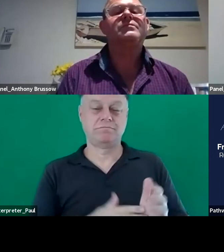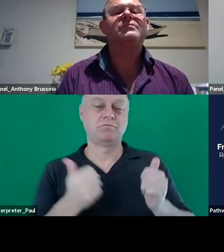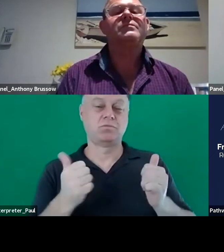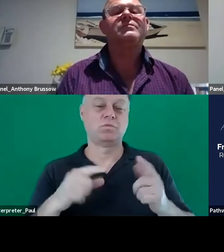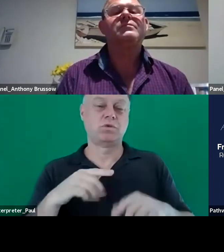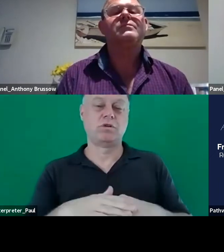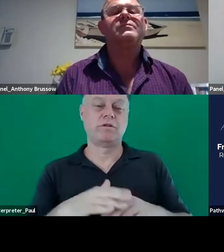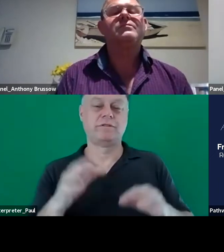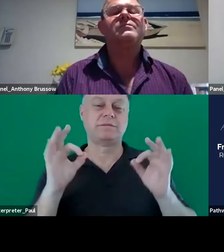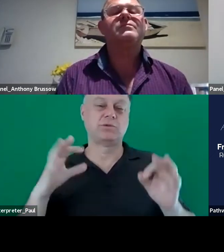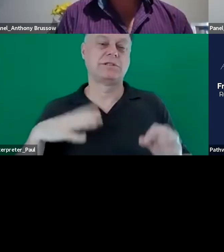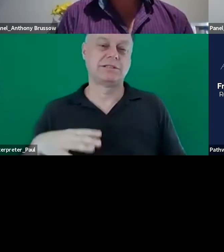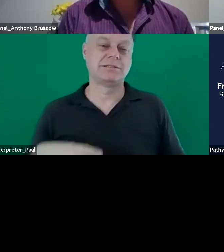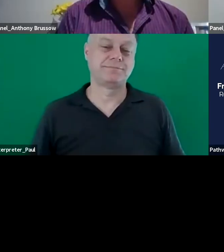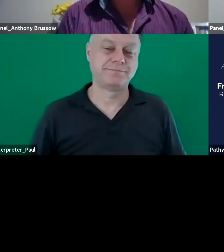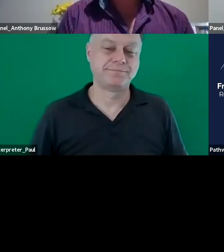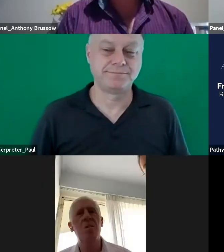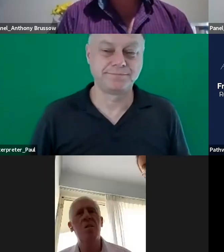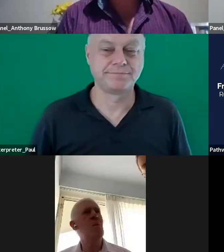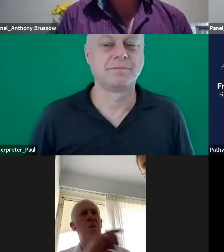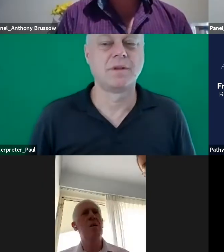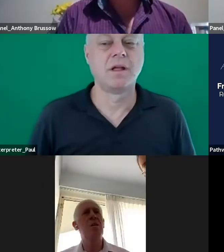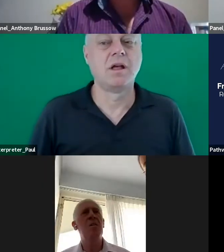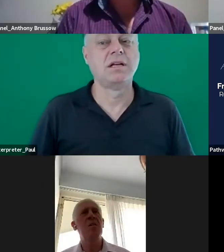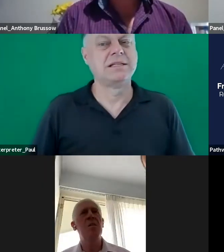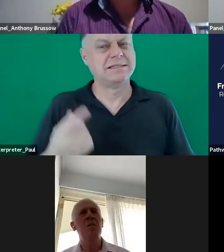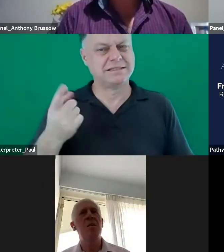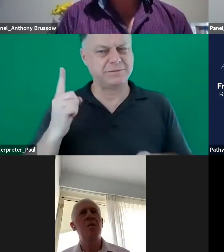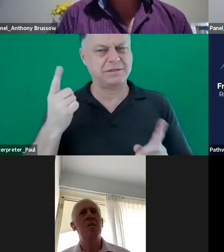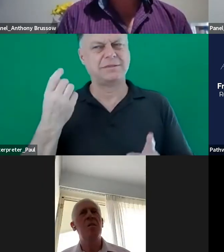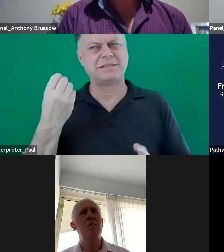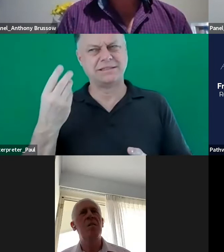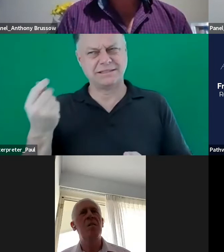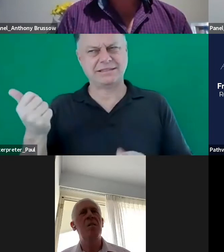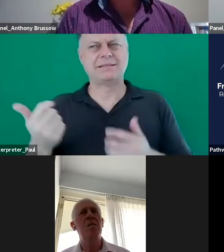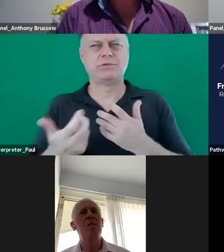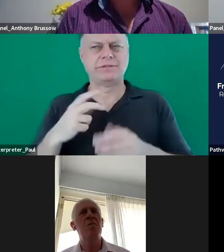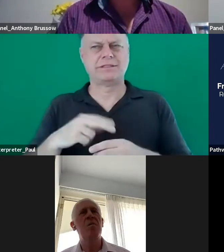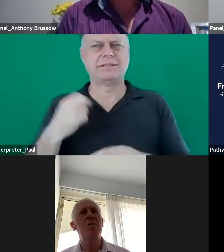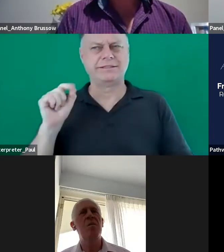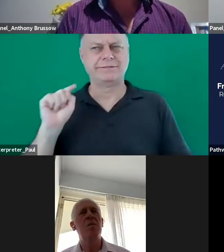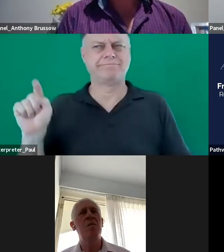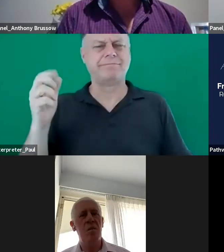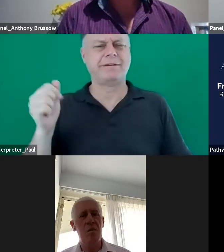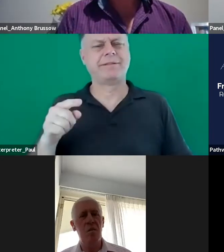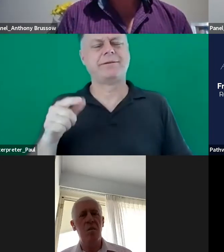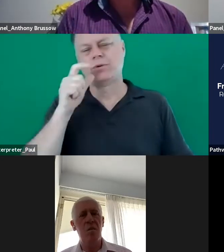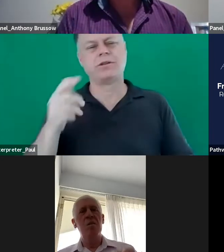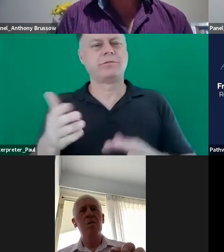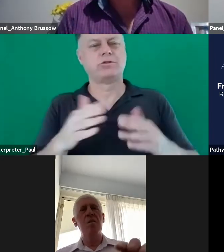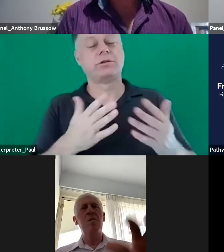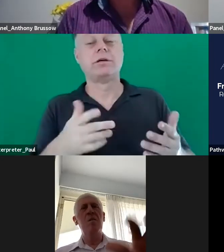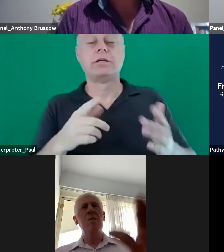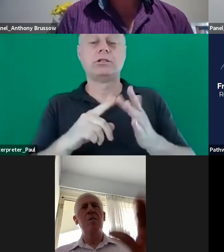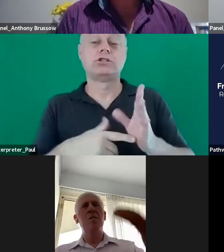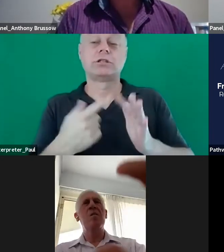the term special needs it's um certainly one we still see around a little bit too often i think jack do you have a